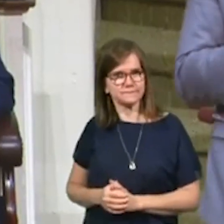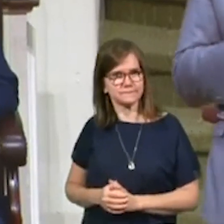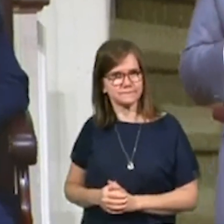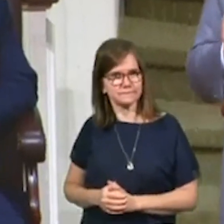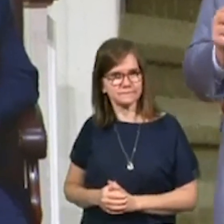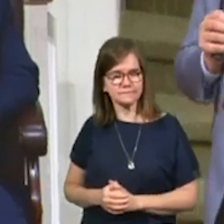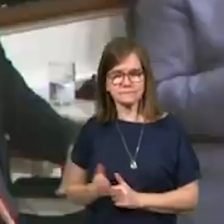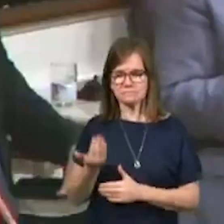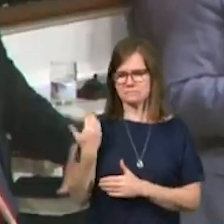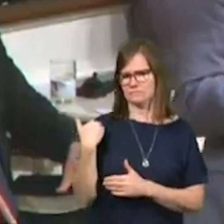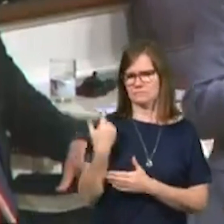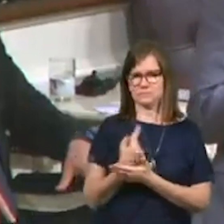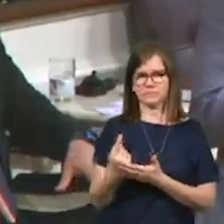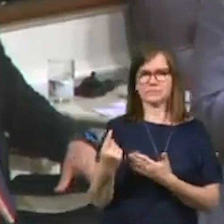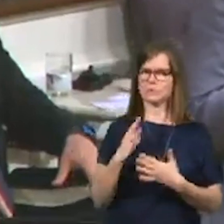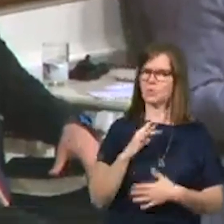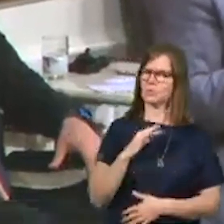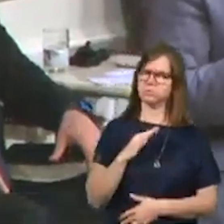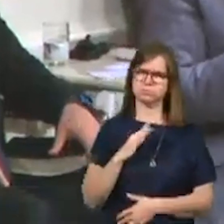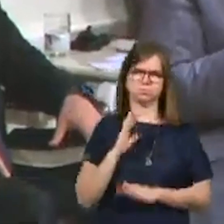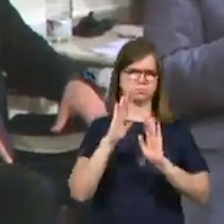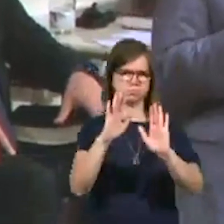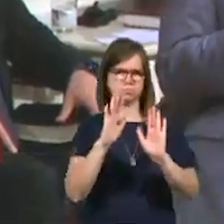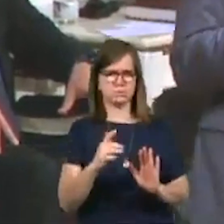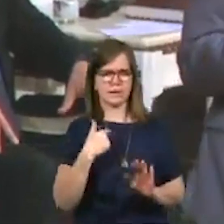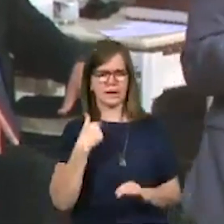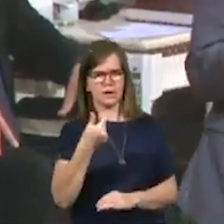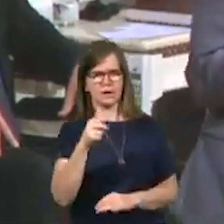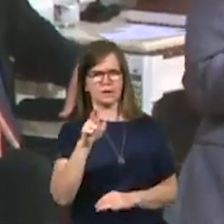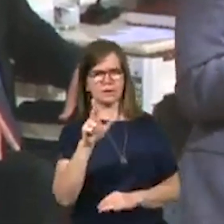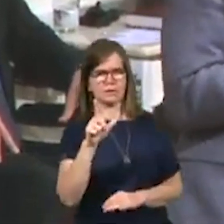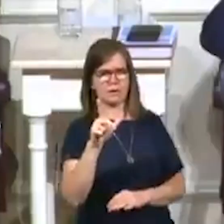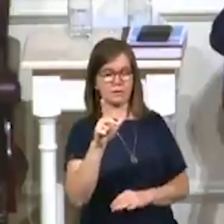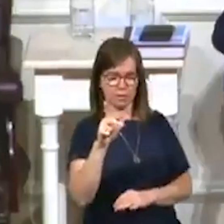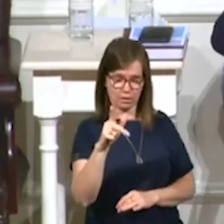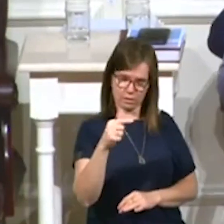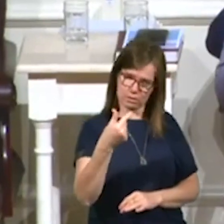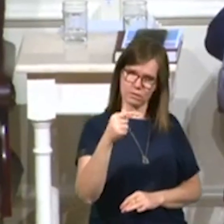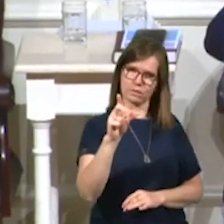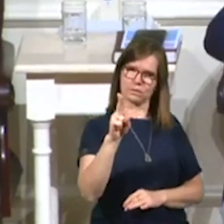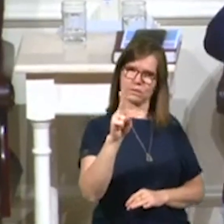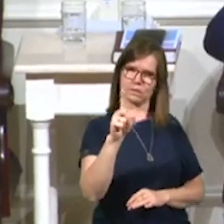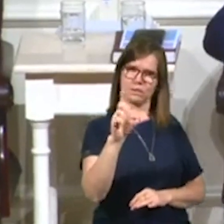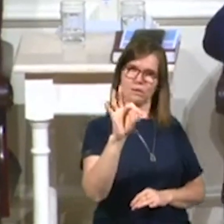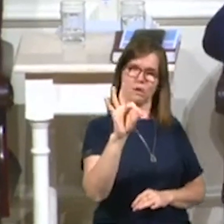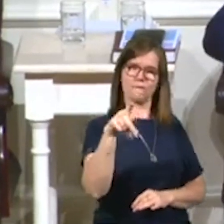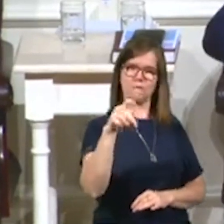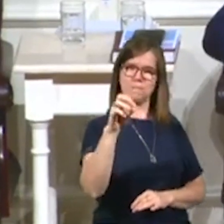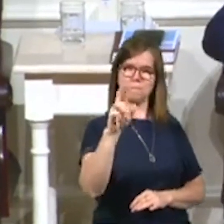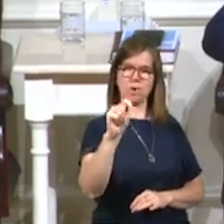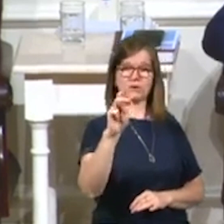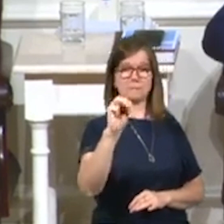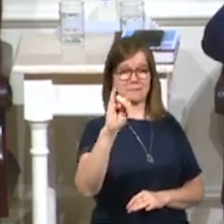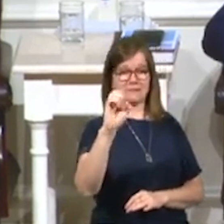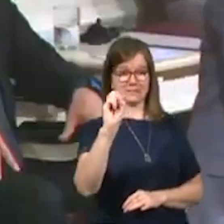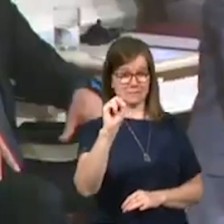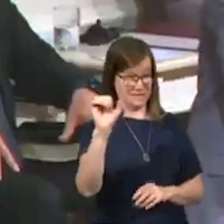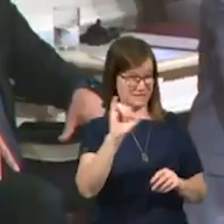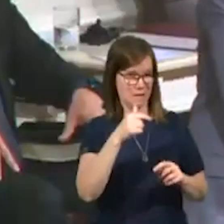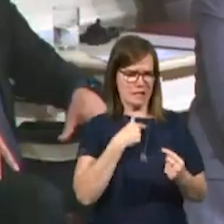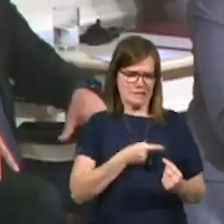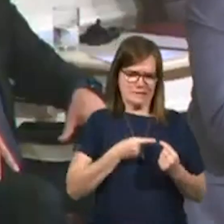This past week, it was, it was great. I was in Gulfport, Mississippi. Just like I told you the story about wrestling to come to Hammond